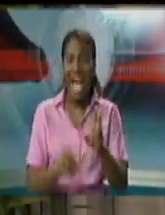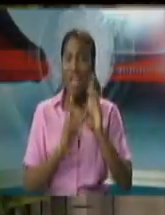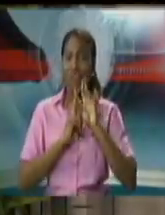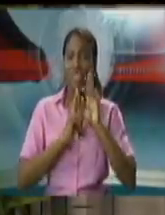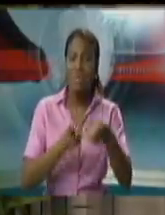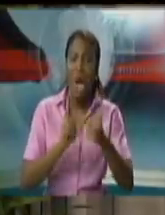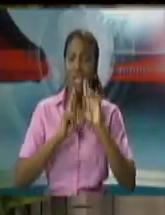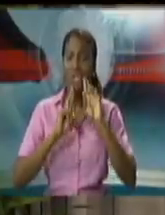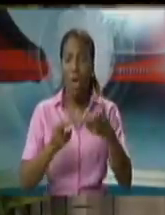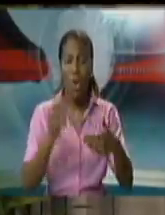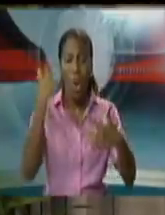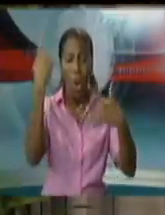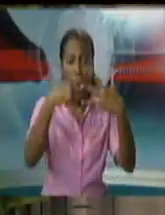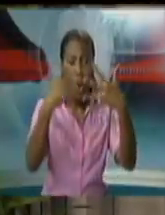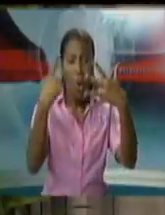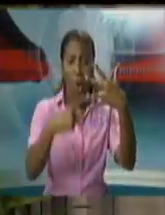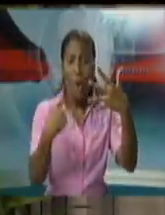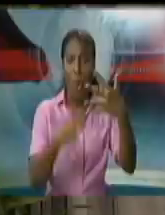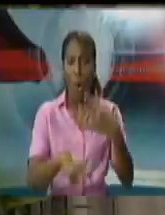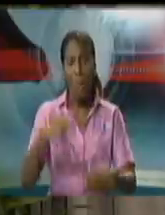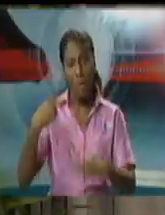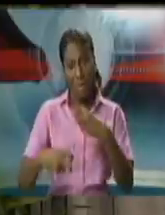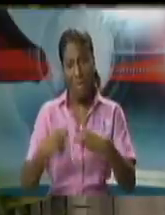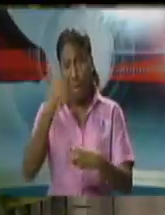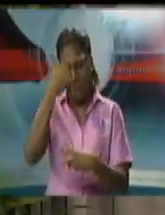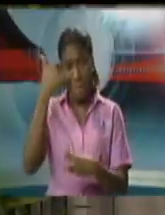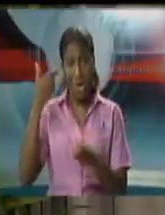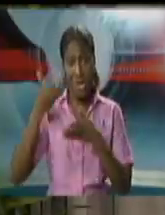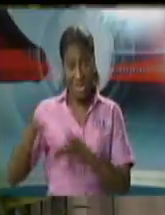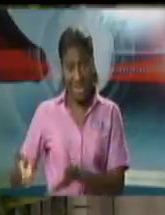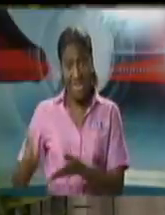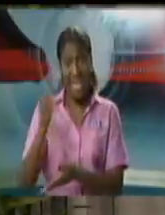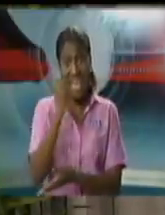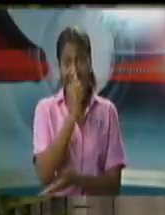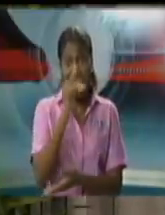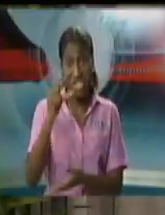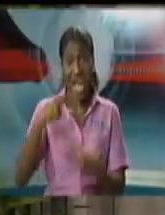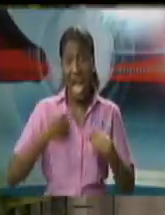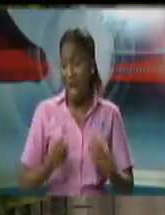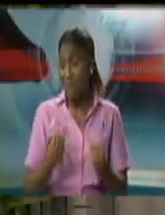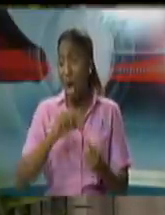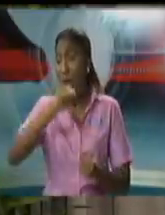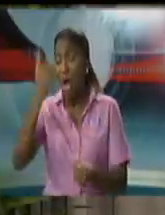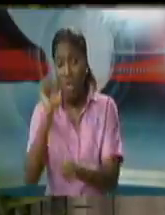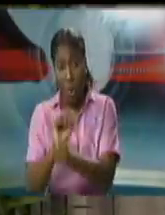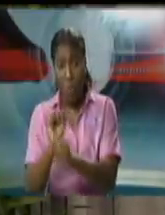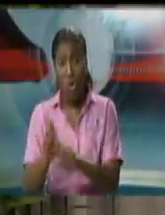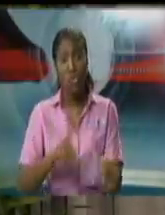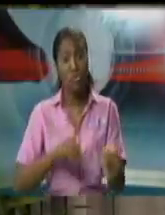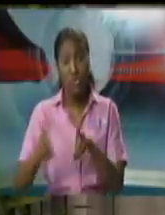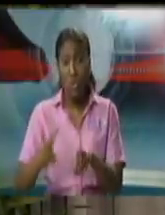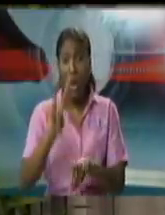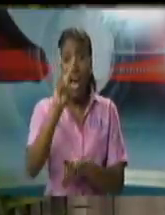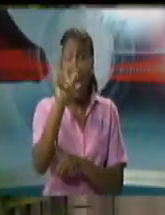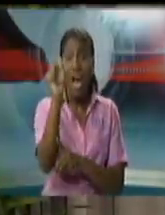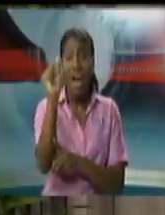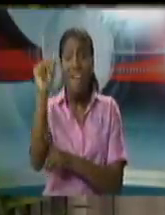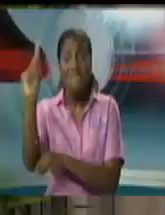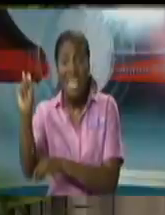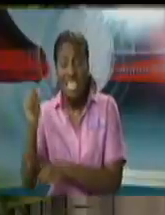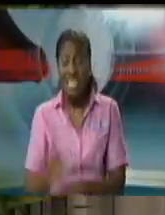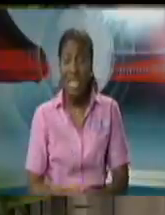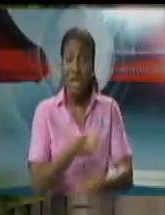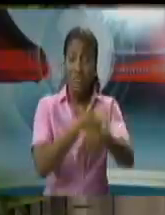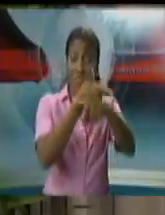because obviously, as Attorney General, I still have the other work to do. The VAT bonds, the loans and